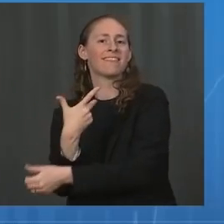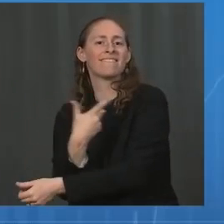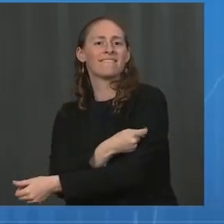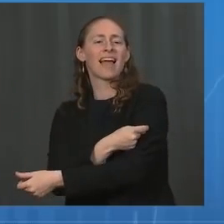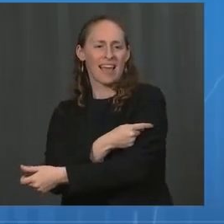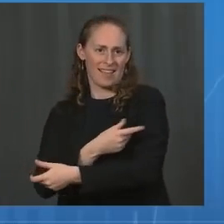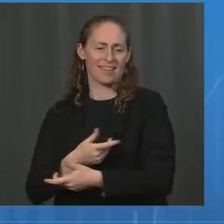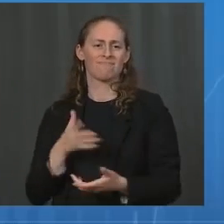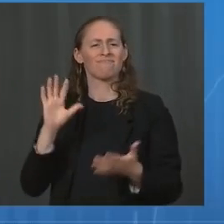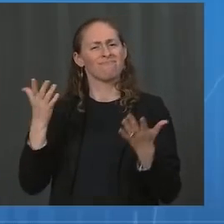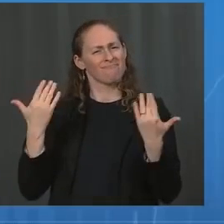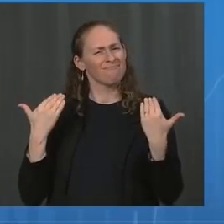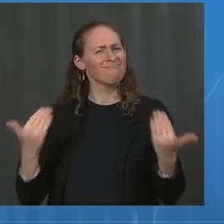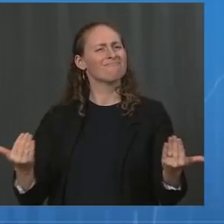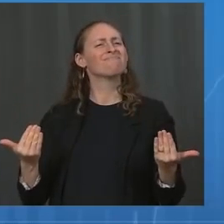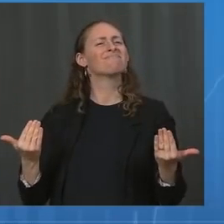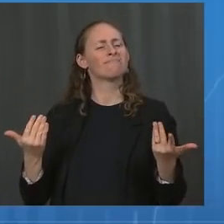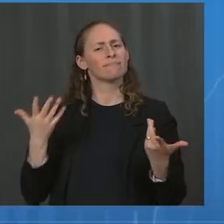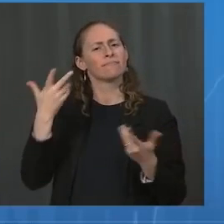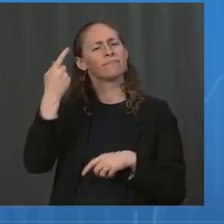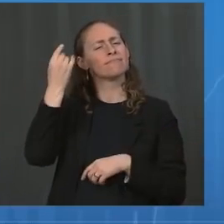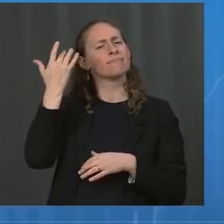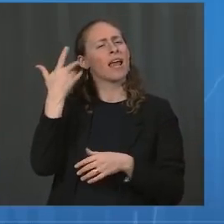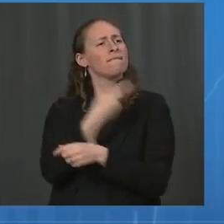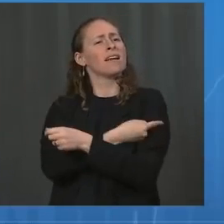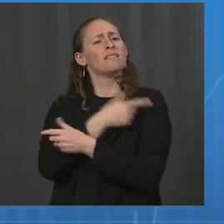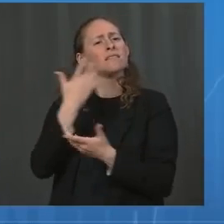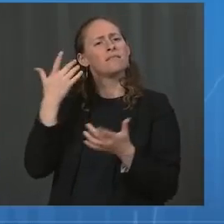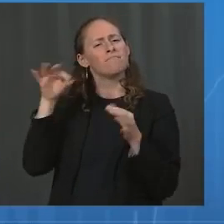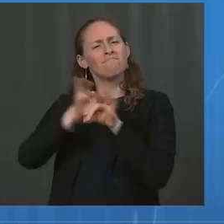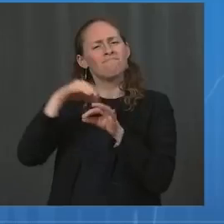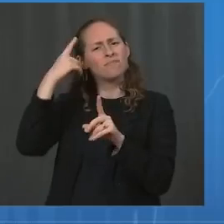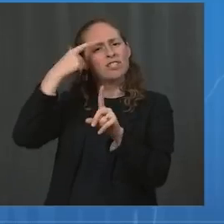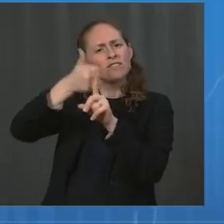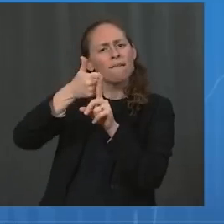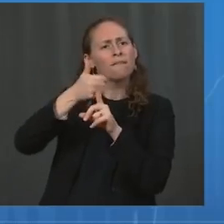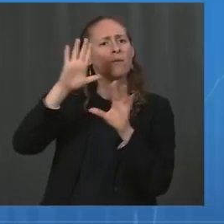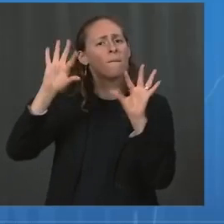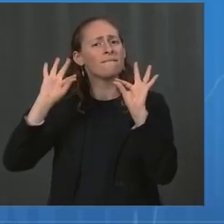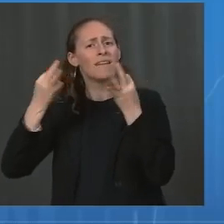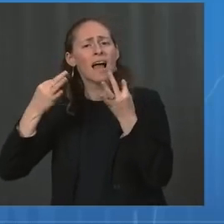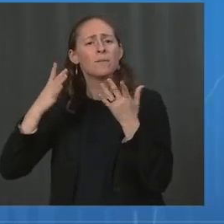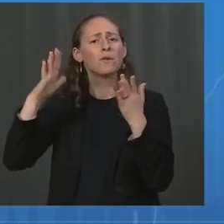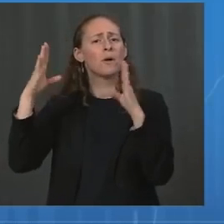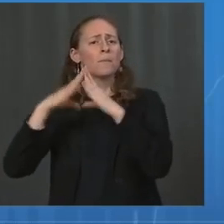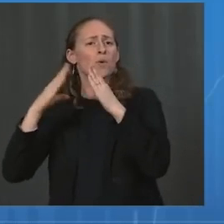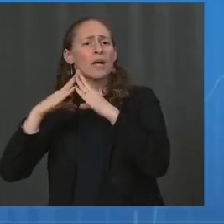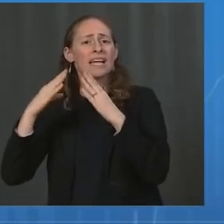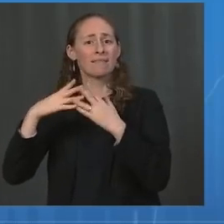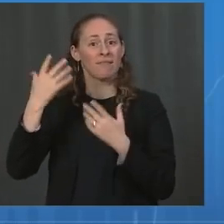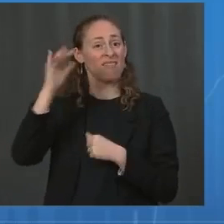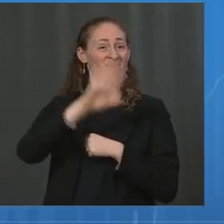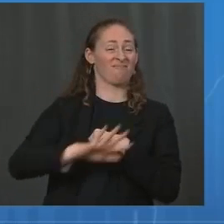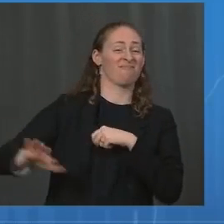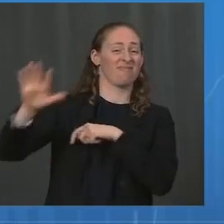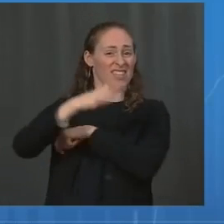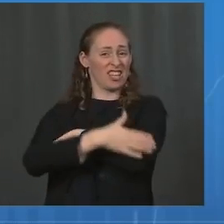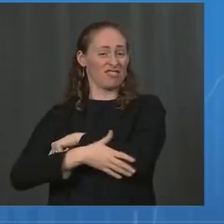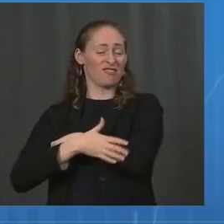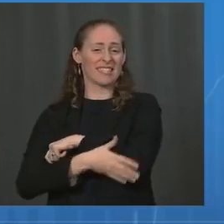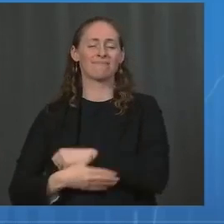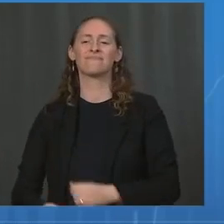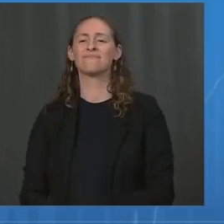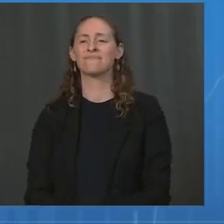for yourself and your loved ones, for your community and our country. With that, I'll turn it over to Dr.